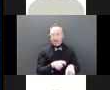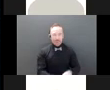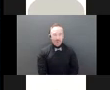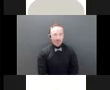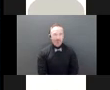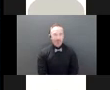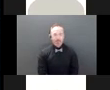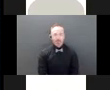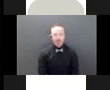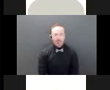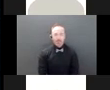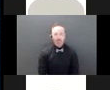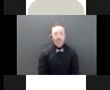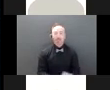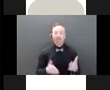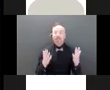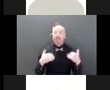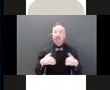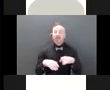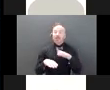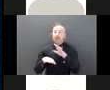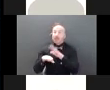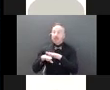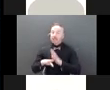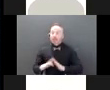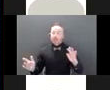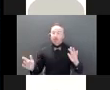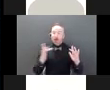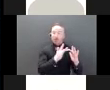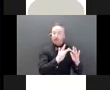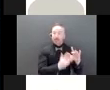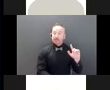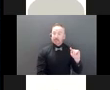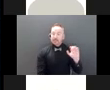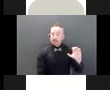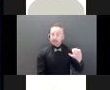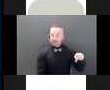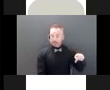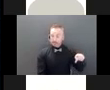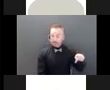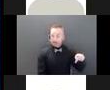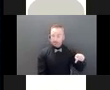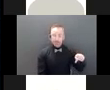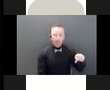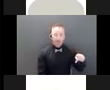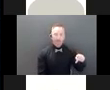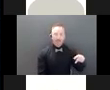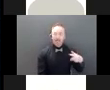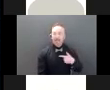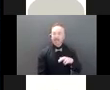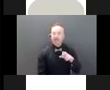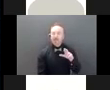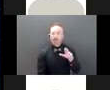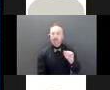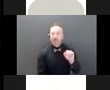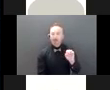And when might an advisor reach out to the trusted contact person? So Rayanne went through some of the red flags of